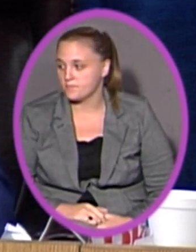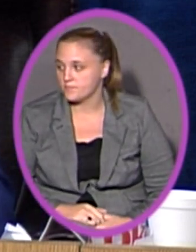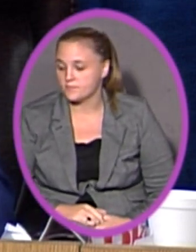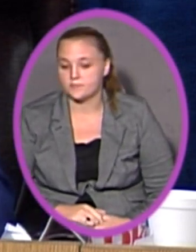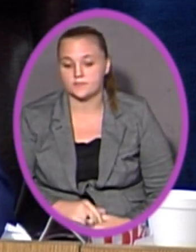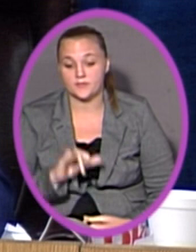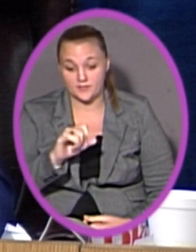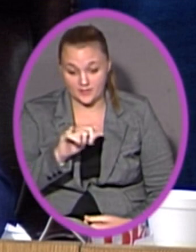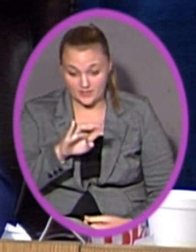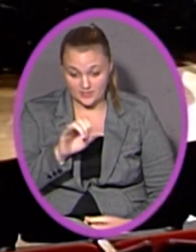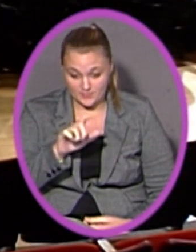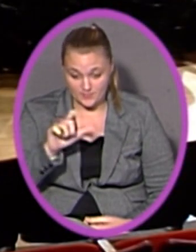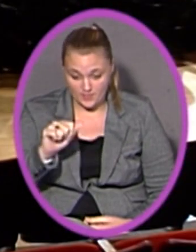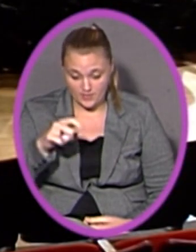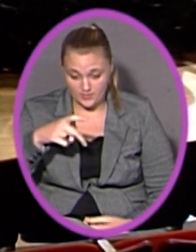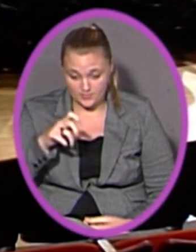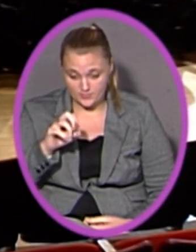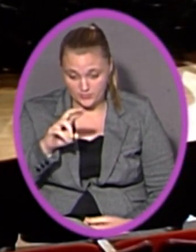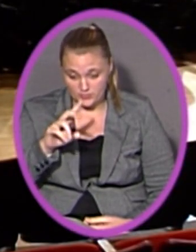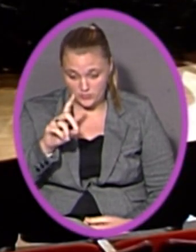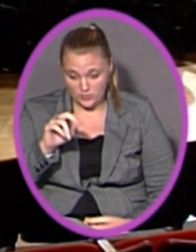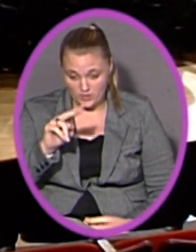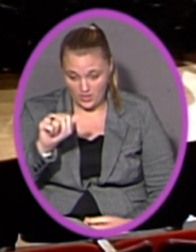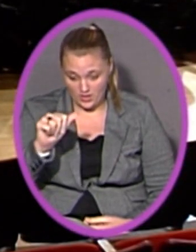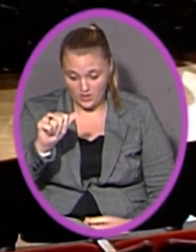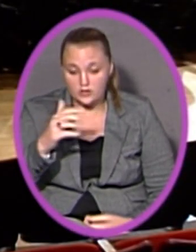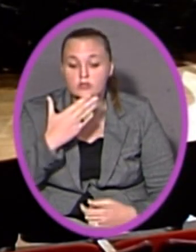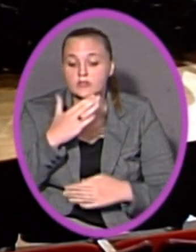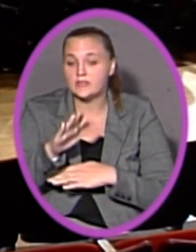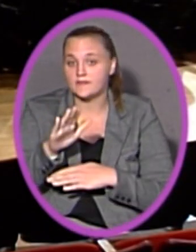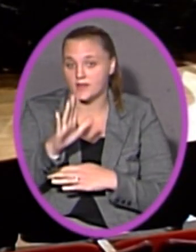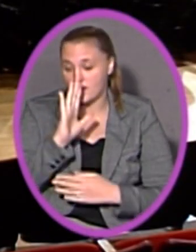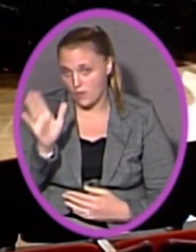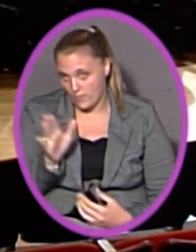Isabella Perdoma? Yes good evening. Hello.